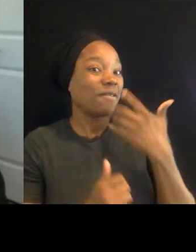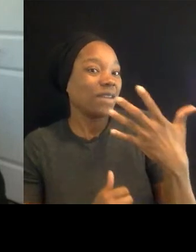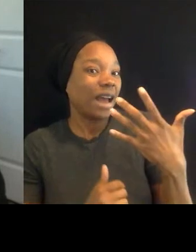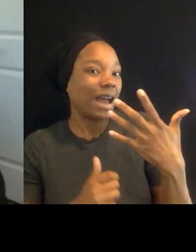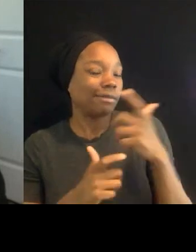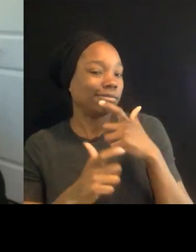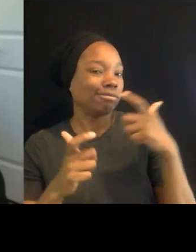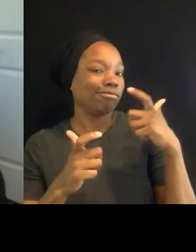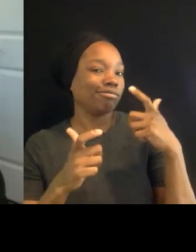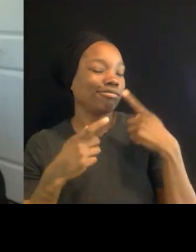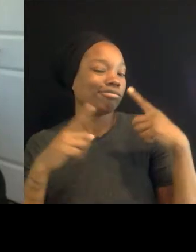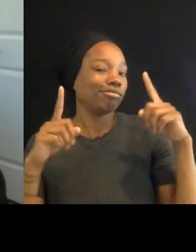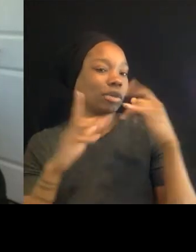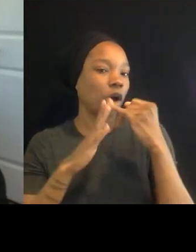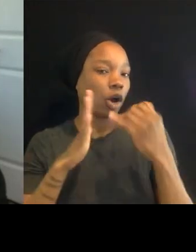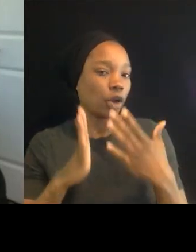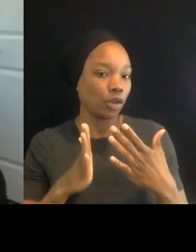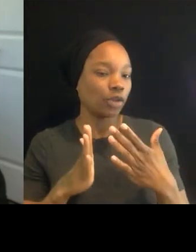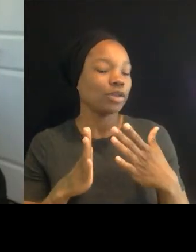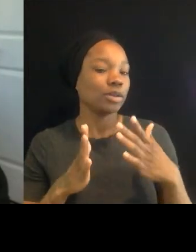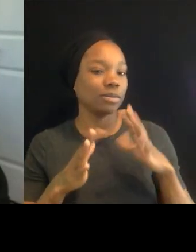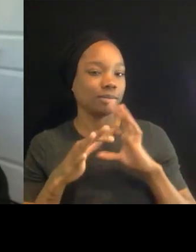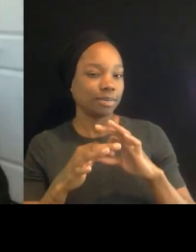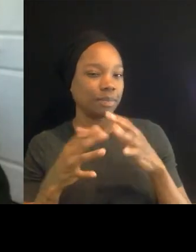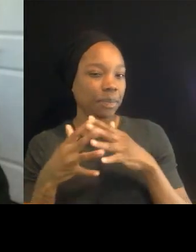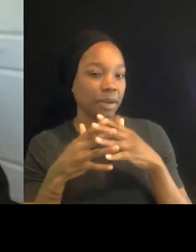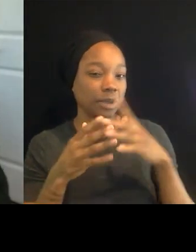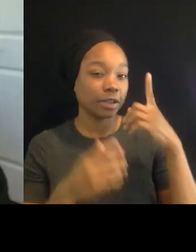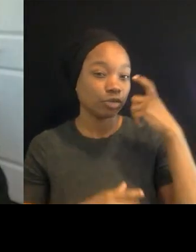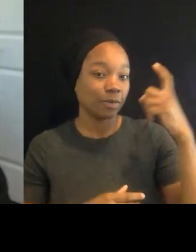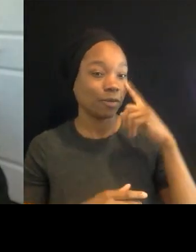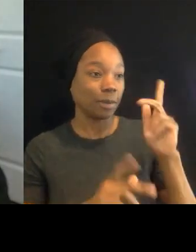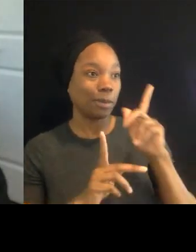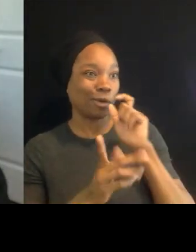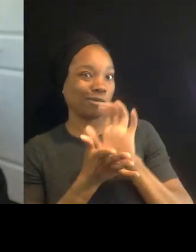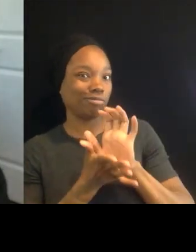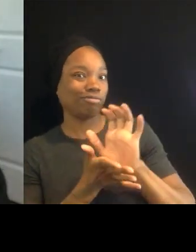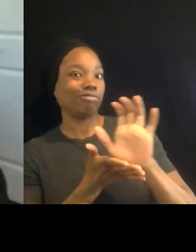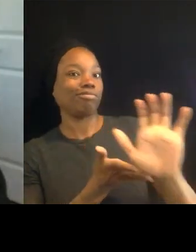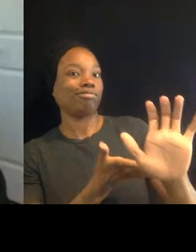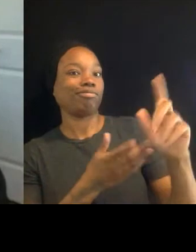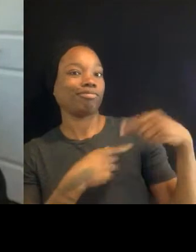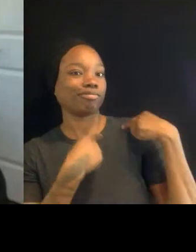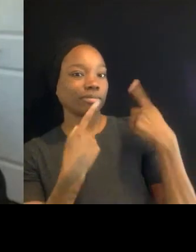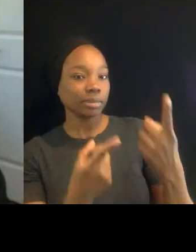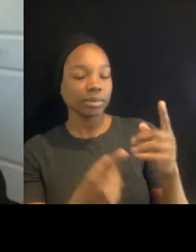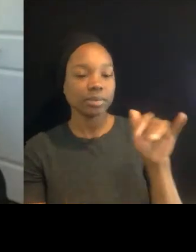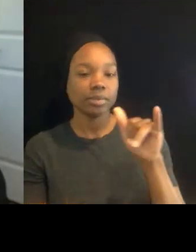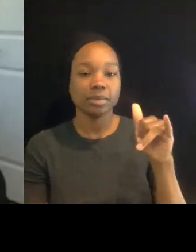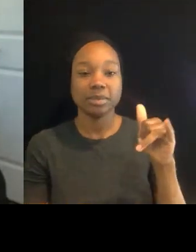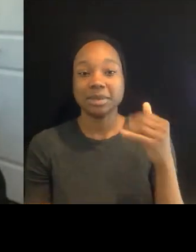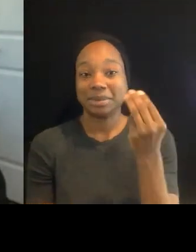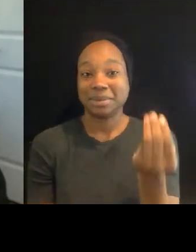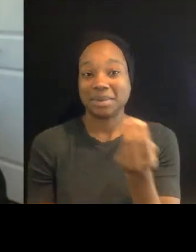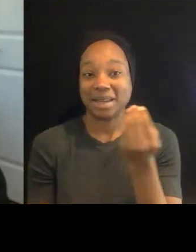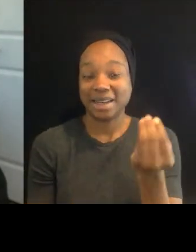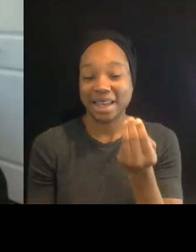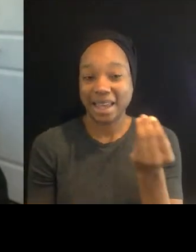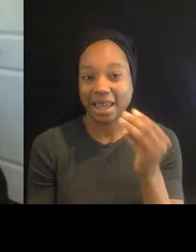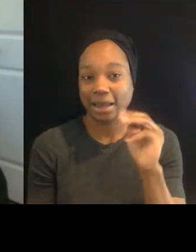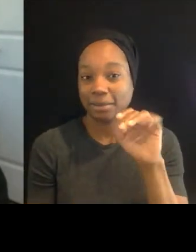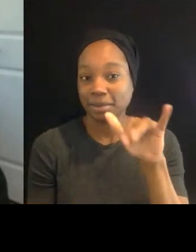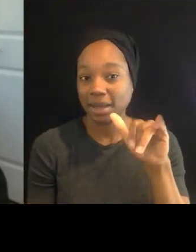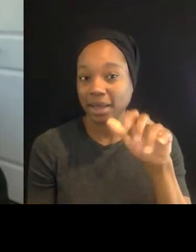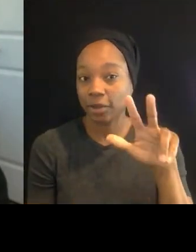long kept at its margins. And also on Monday, the 31st, please join us for the premiere